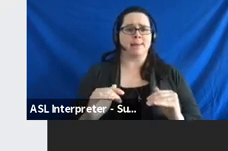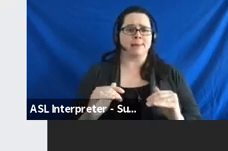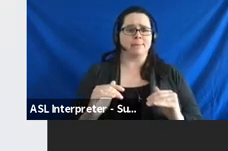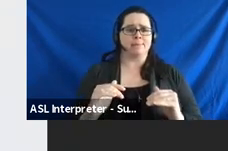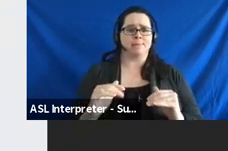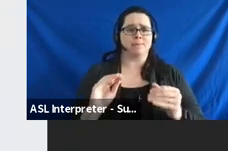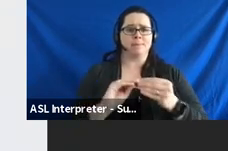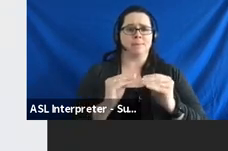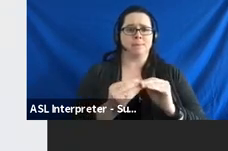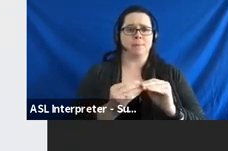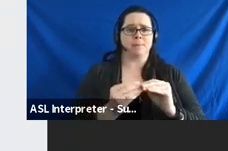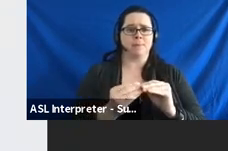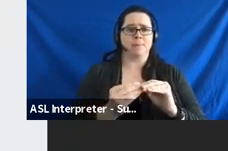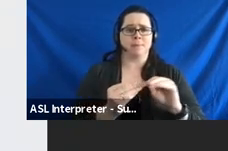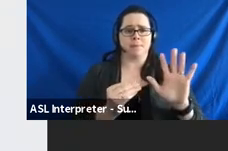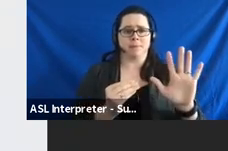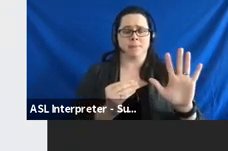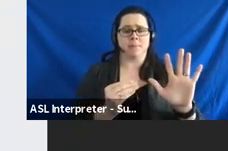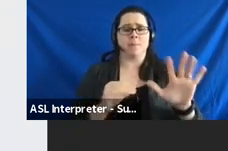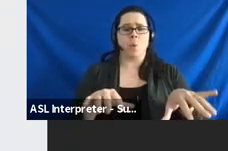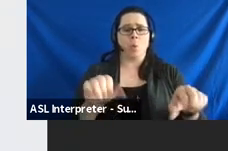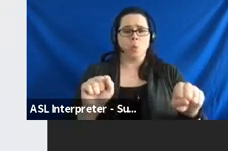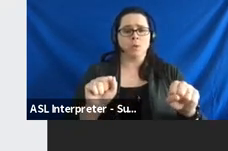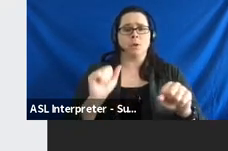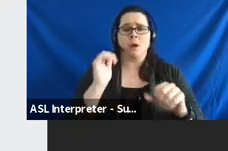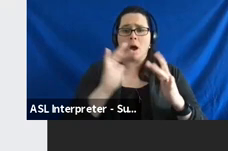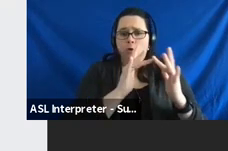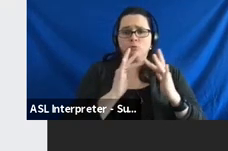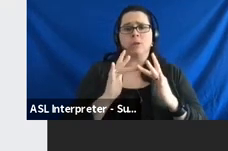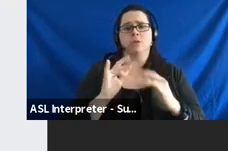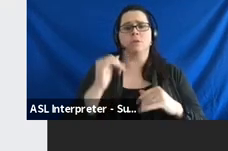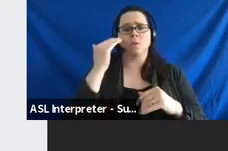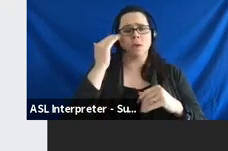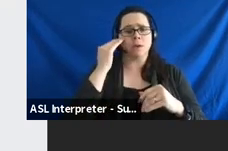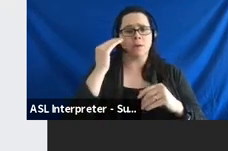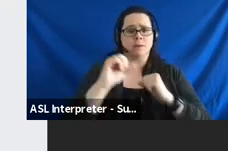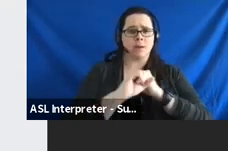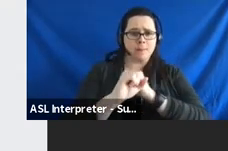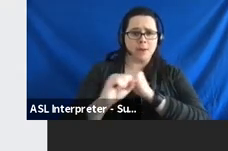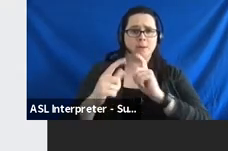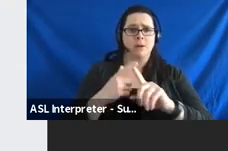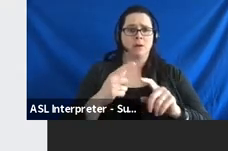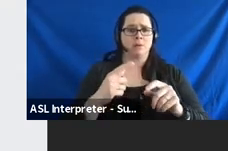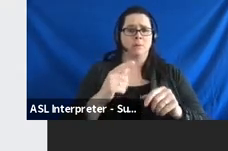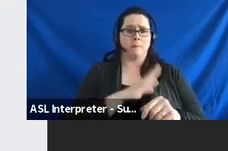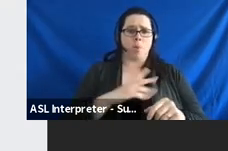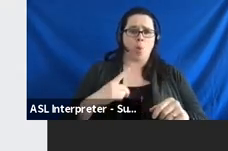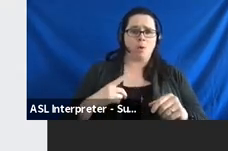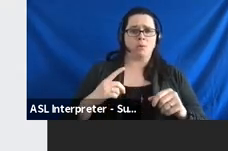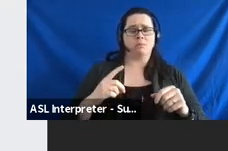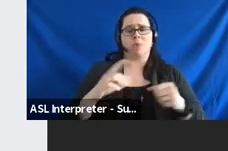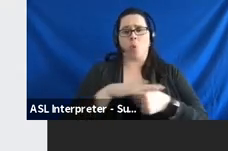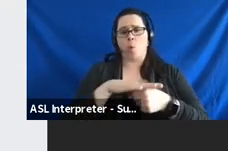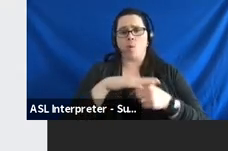host outreach and awareness campaigns on opportunities available on commissions and boards at the local and state level.